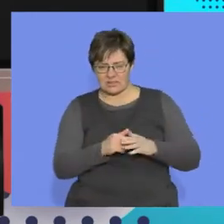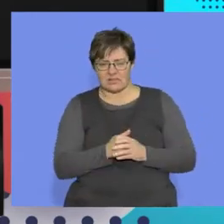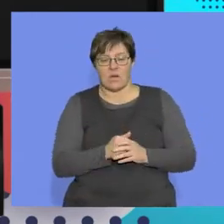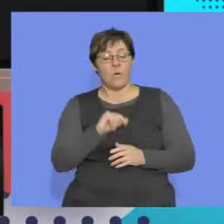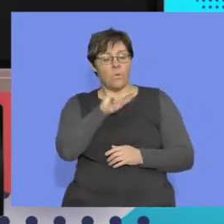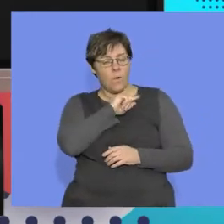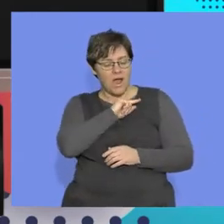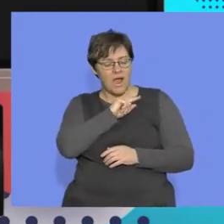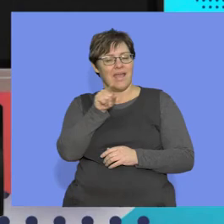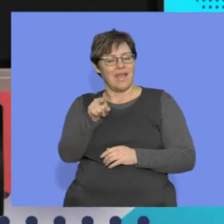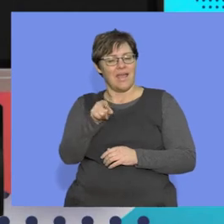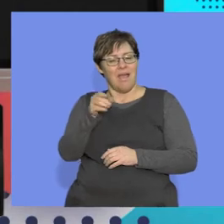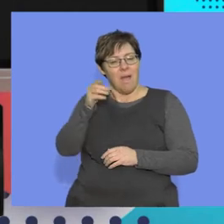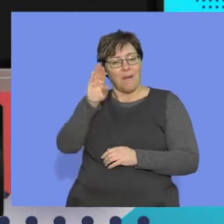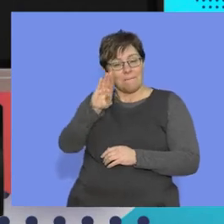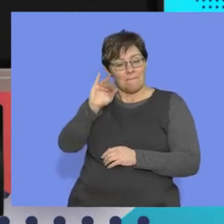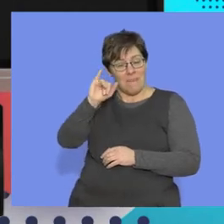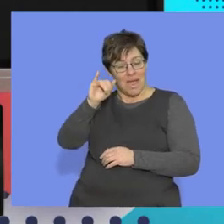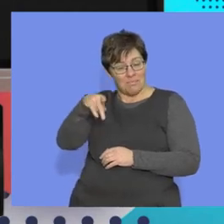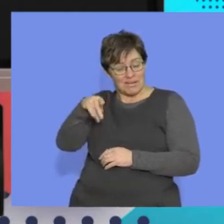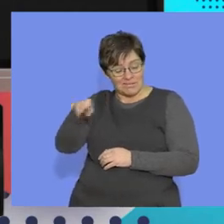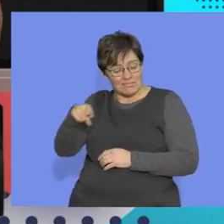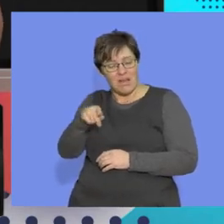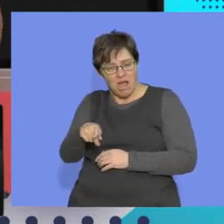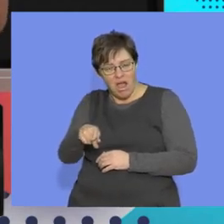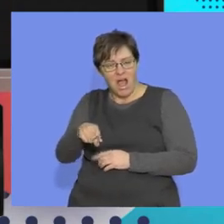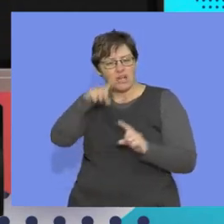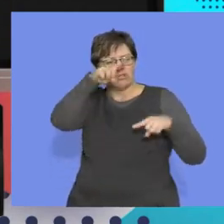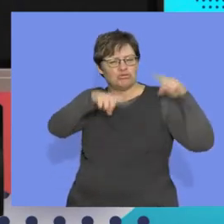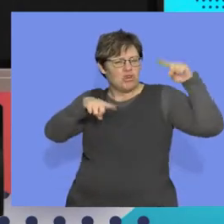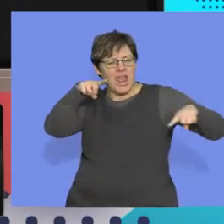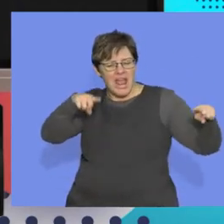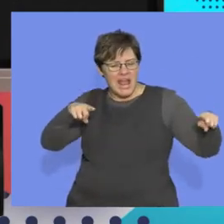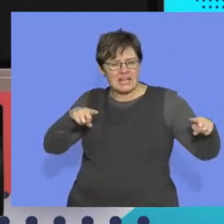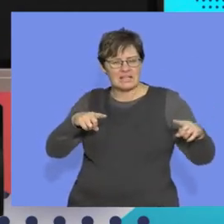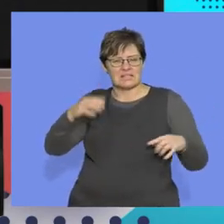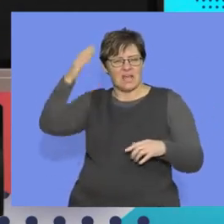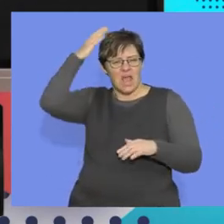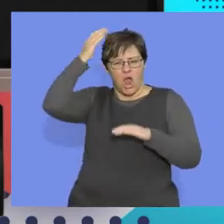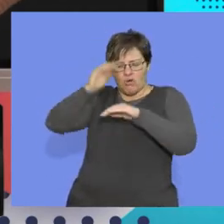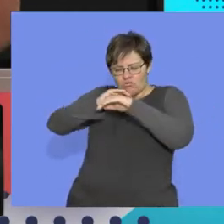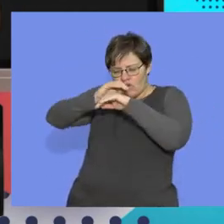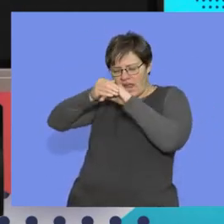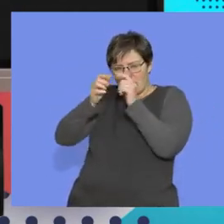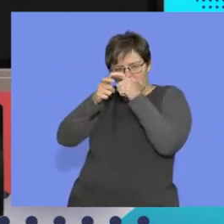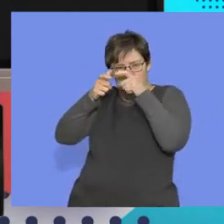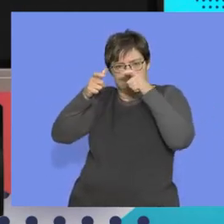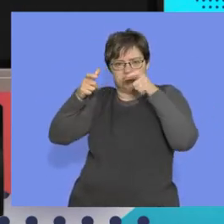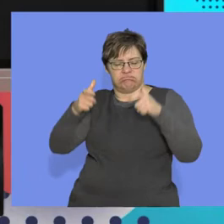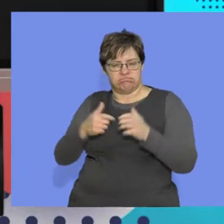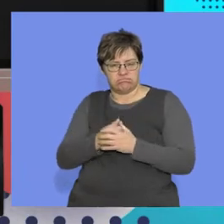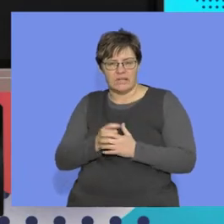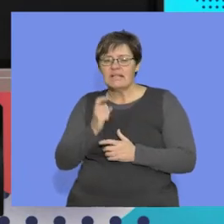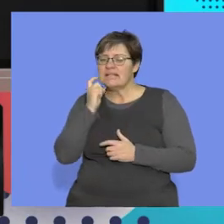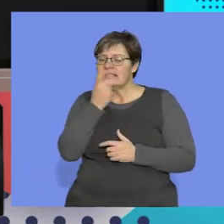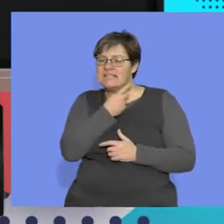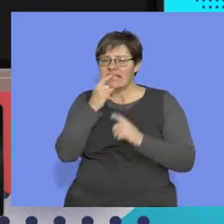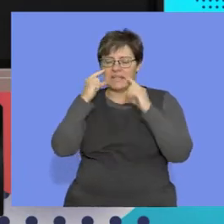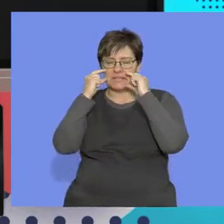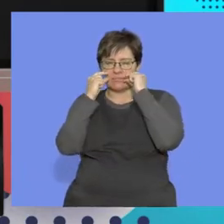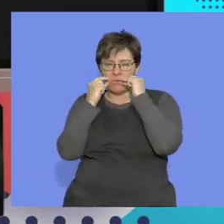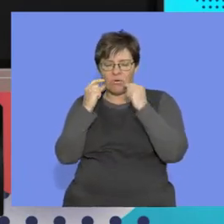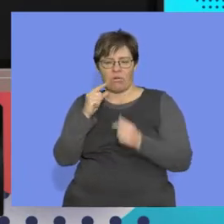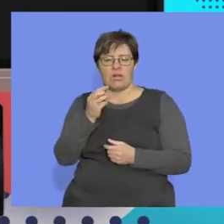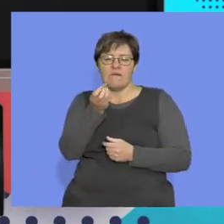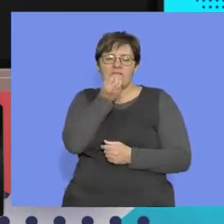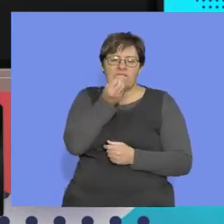brought in this whole difference, right? The strands, the cranium getting bigger, right? The teeth smaller.